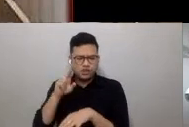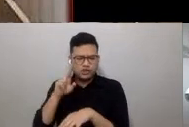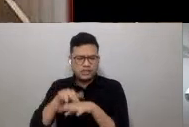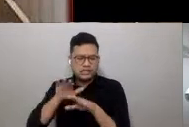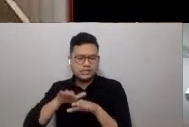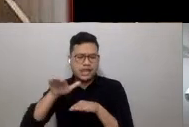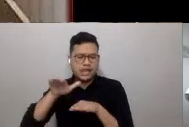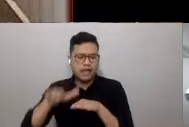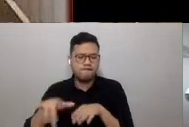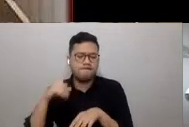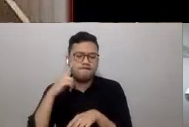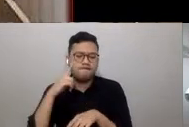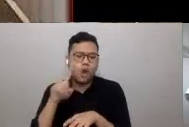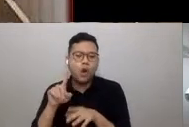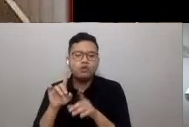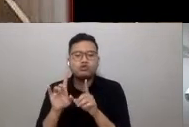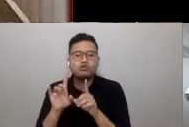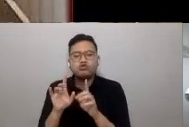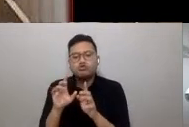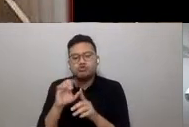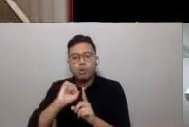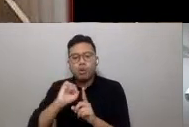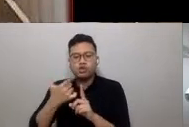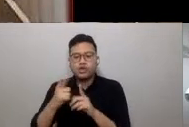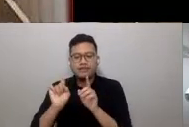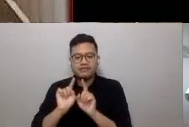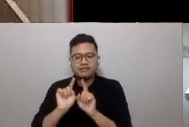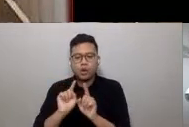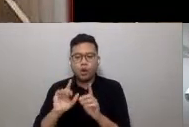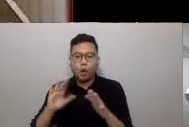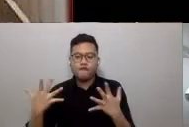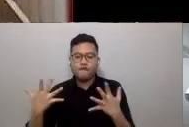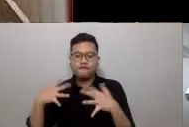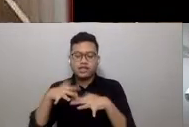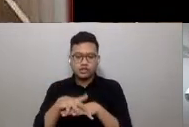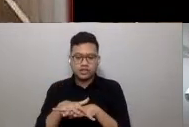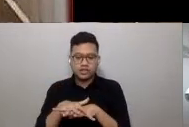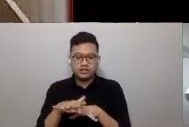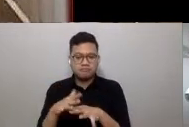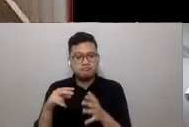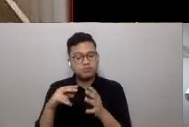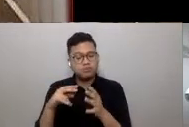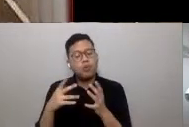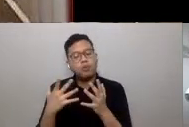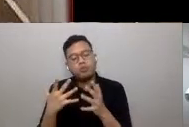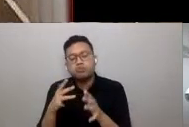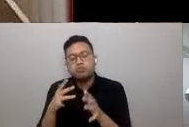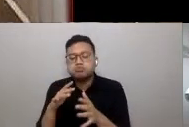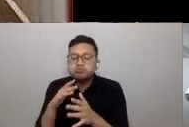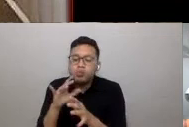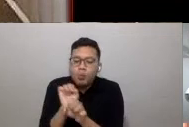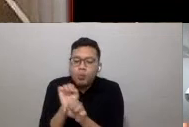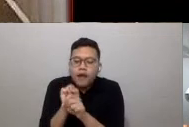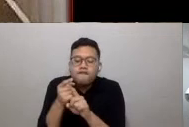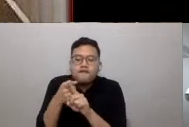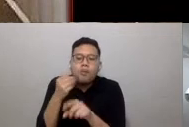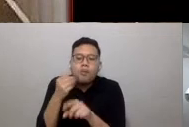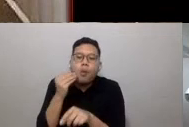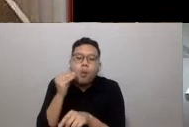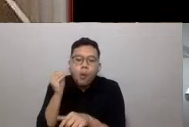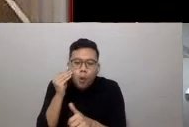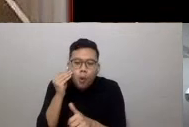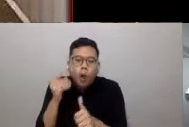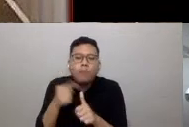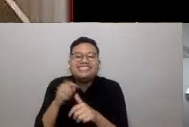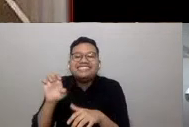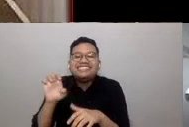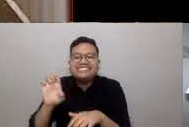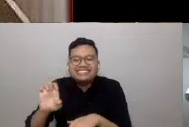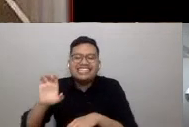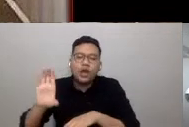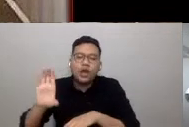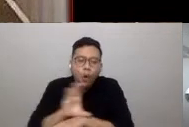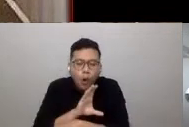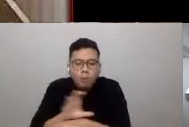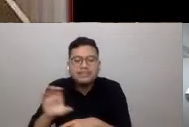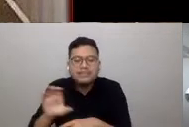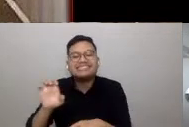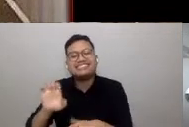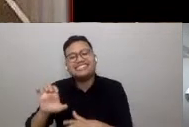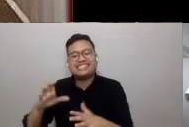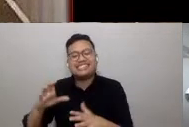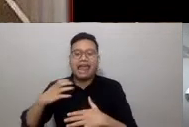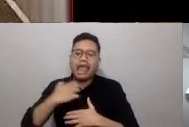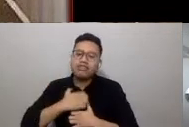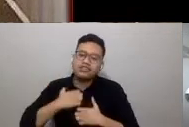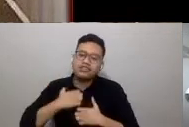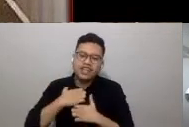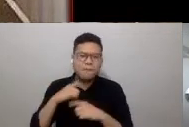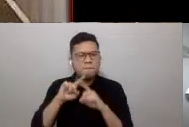social convergence through the acceptance of working from home, e-learning, e-commerce, e-culture, e-entertainment, but